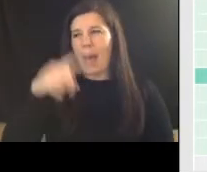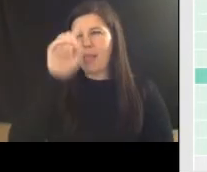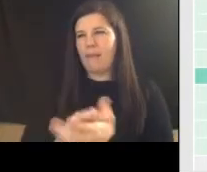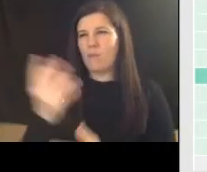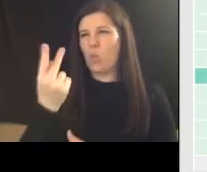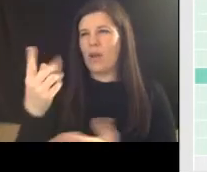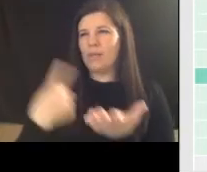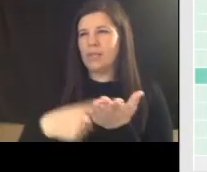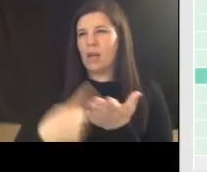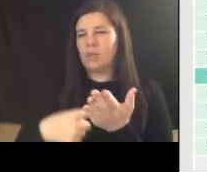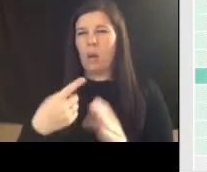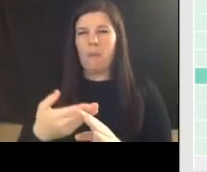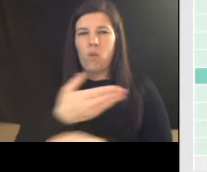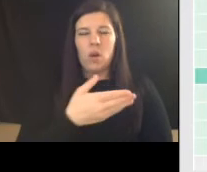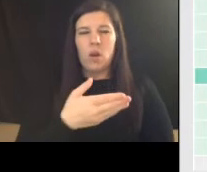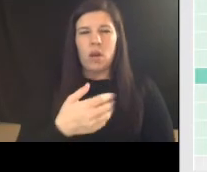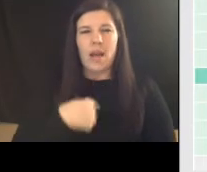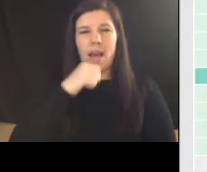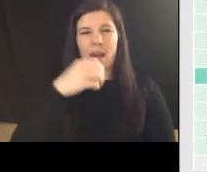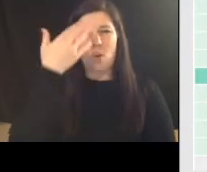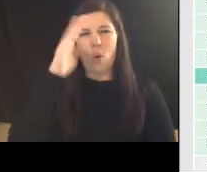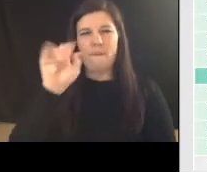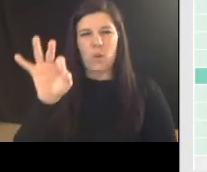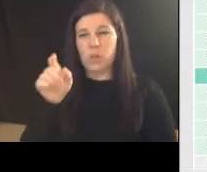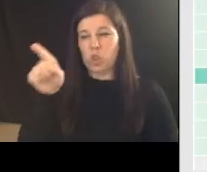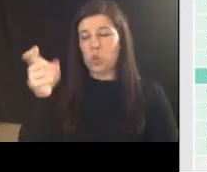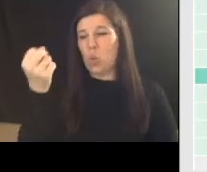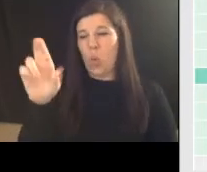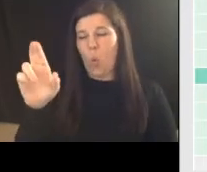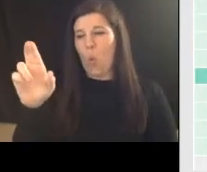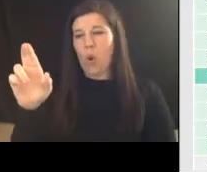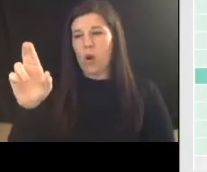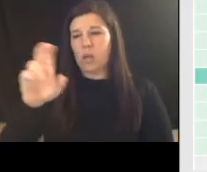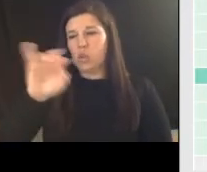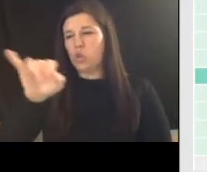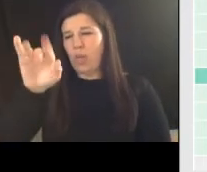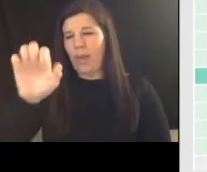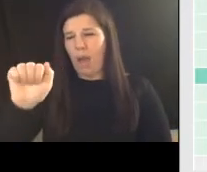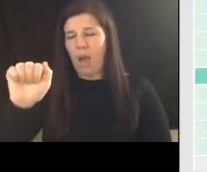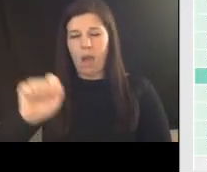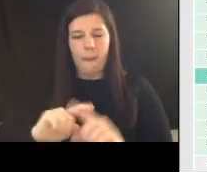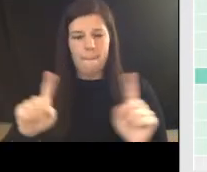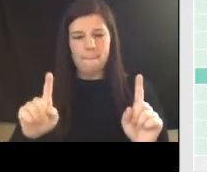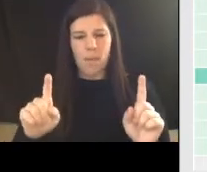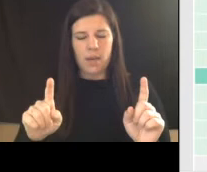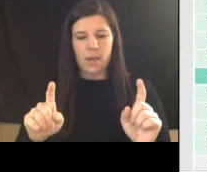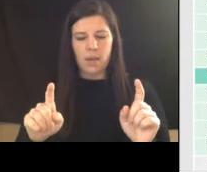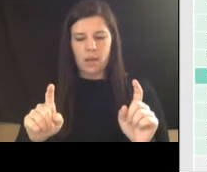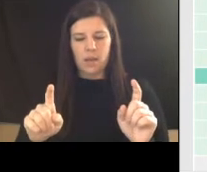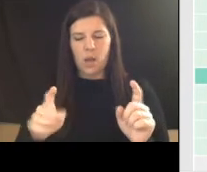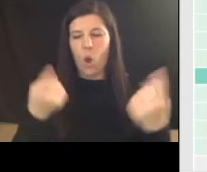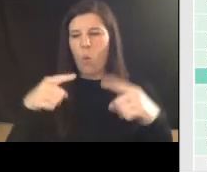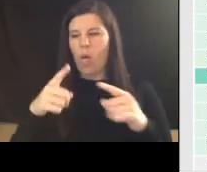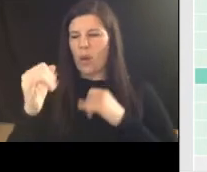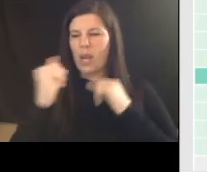and i don't believe i don't know if it was you or chief to julio that had brought it up when you were entering uh interviewing for the city